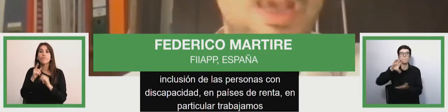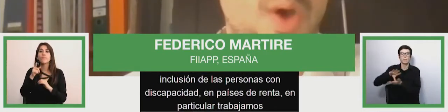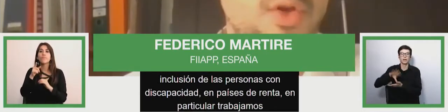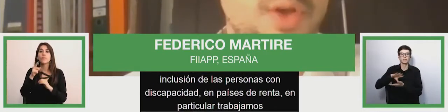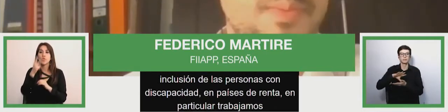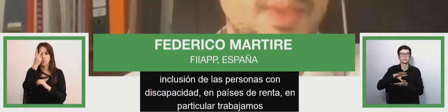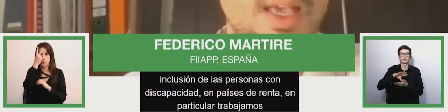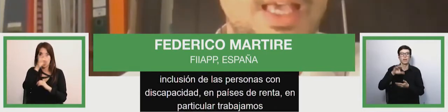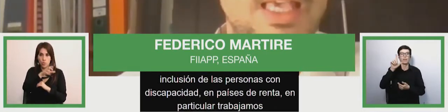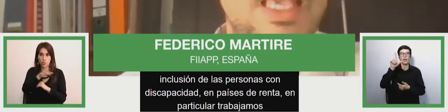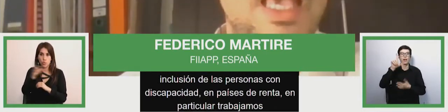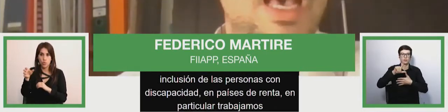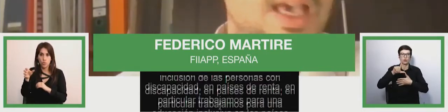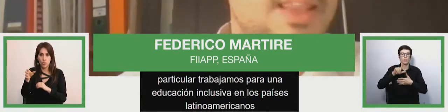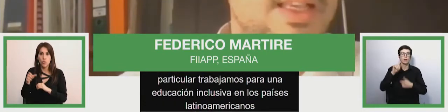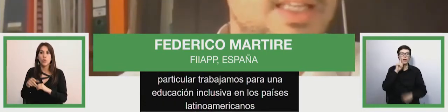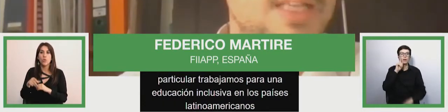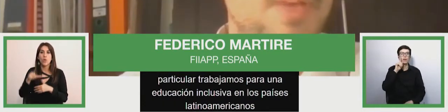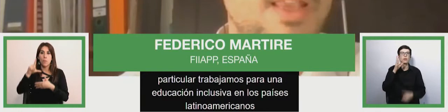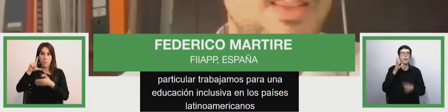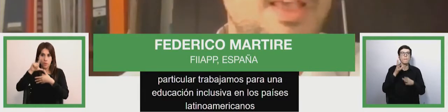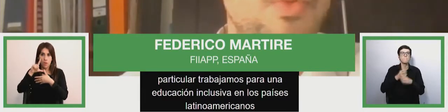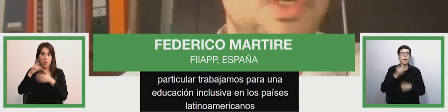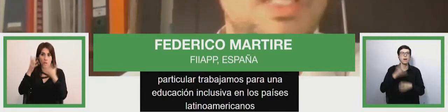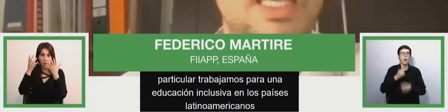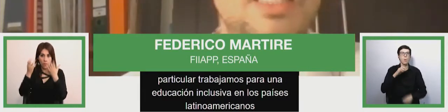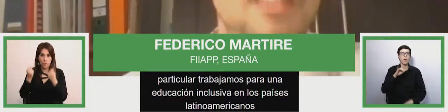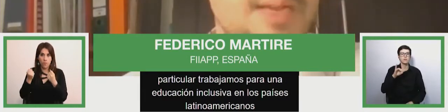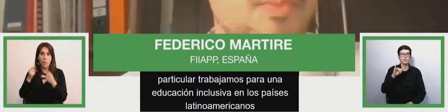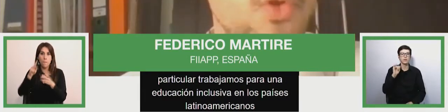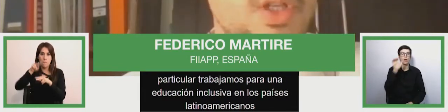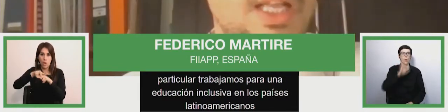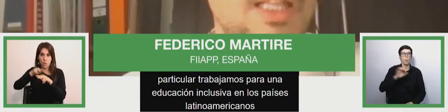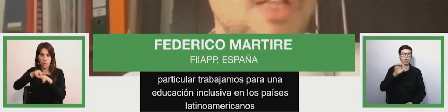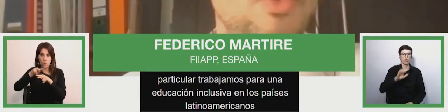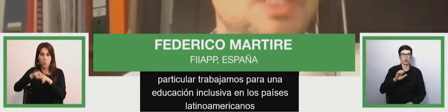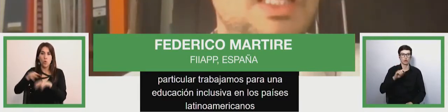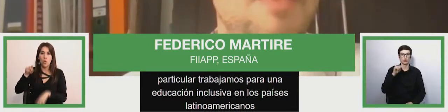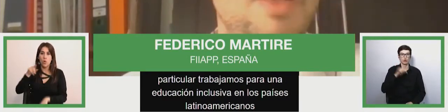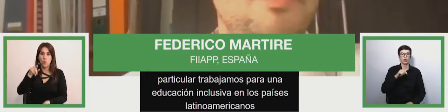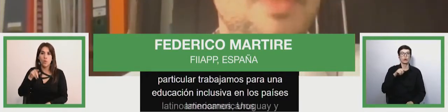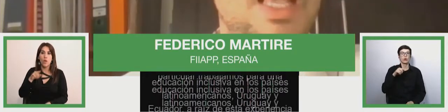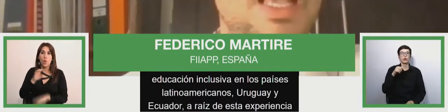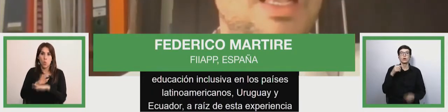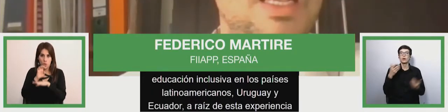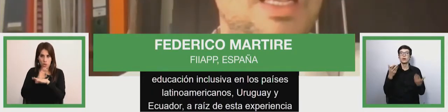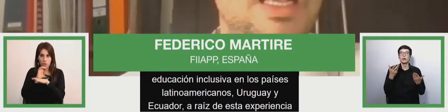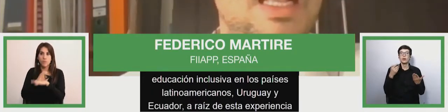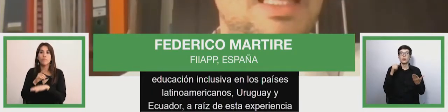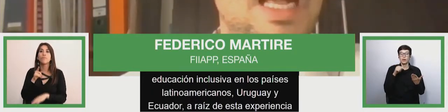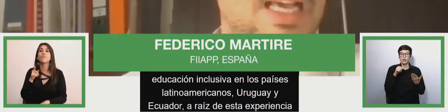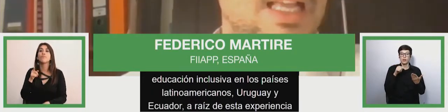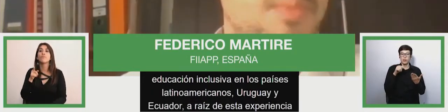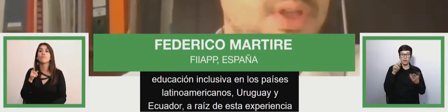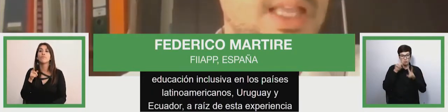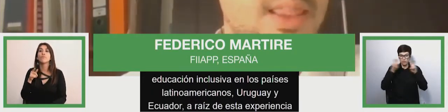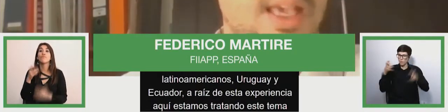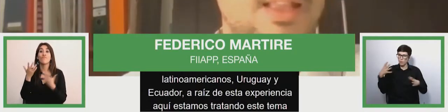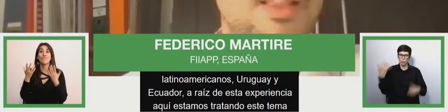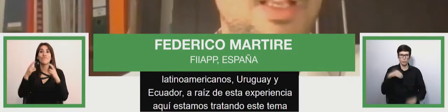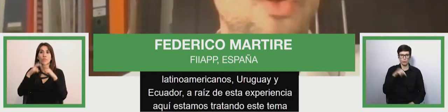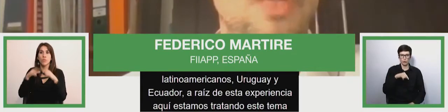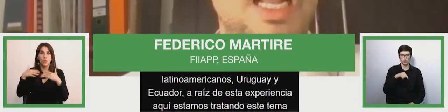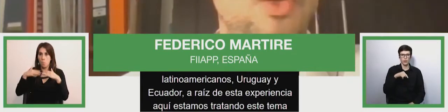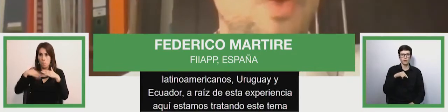Through this experience, well, here we are, using this issue of this context